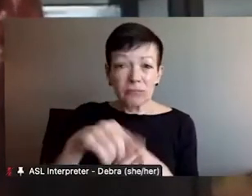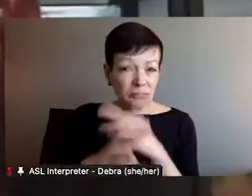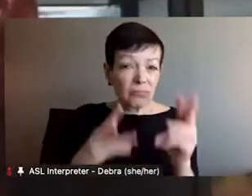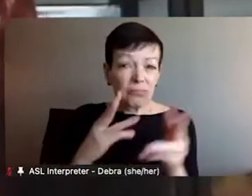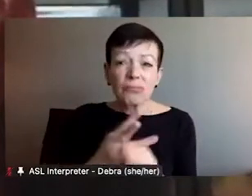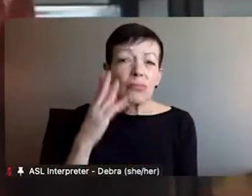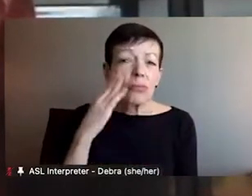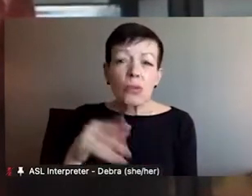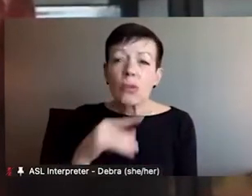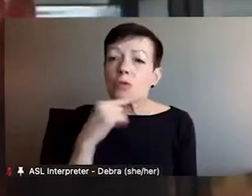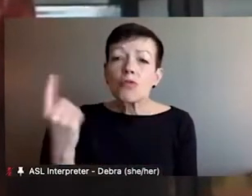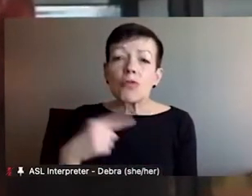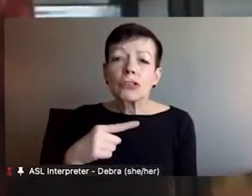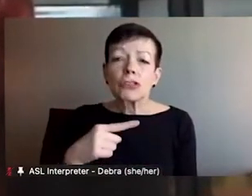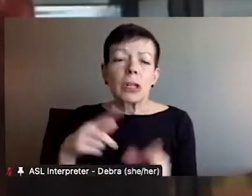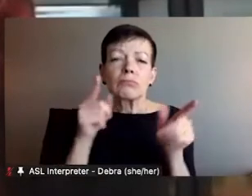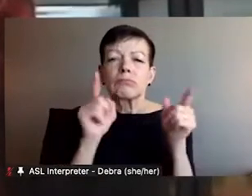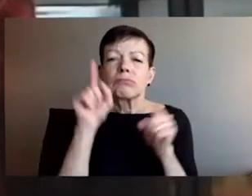Villages.